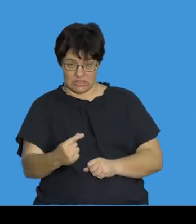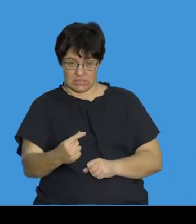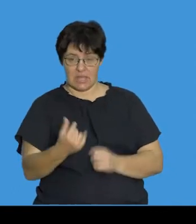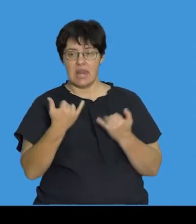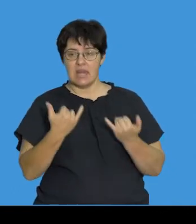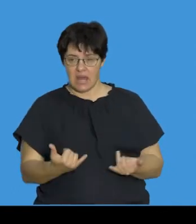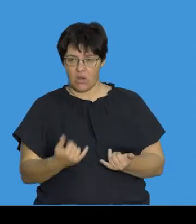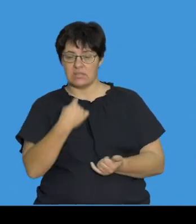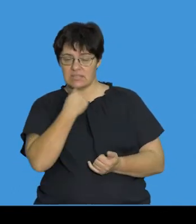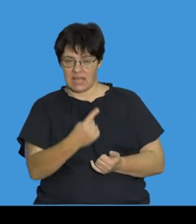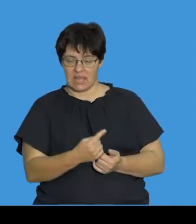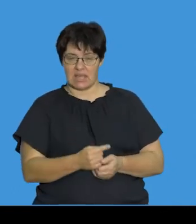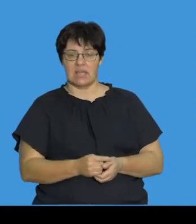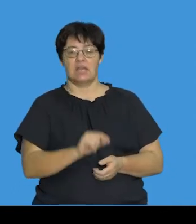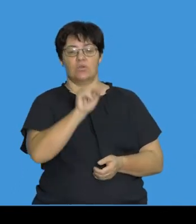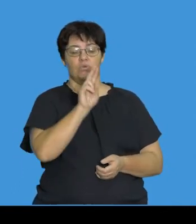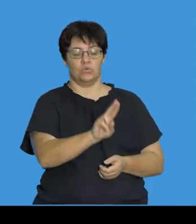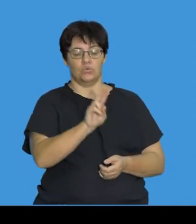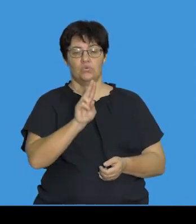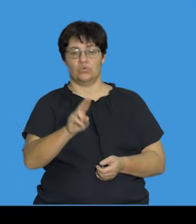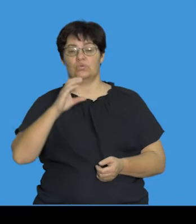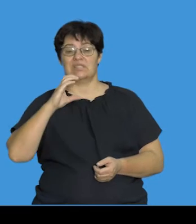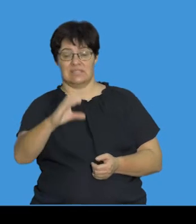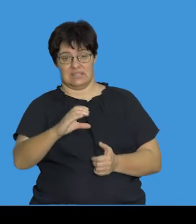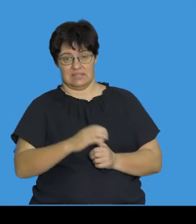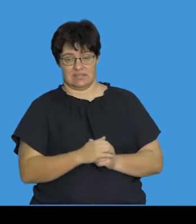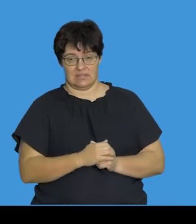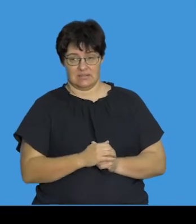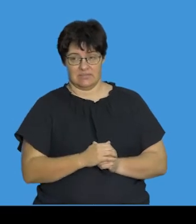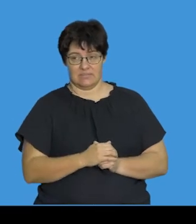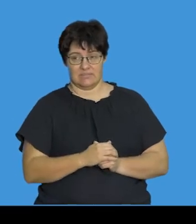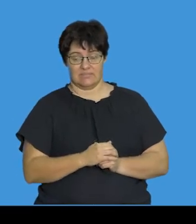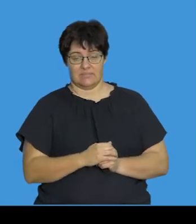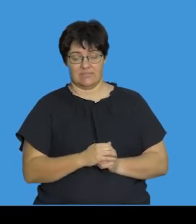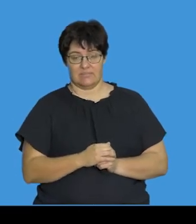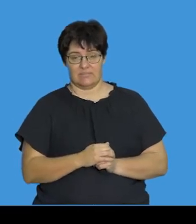AGG now codes for a codon called UUC.